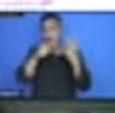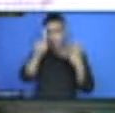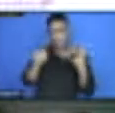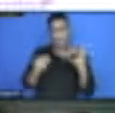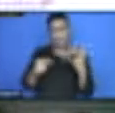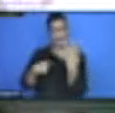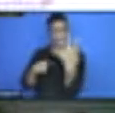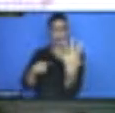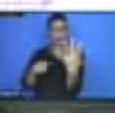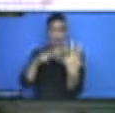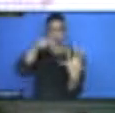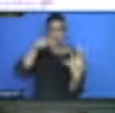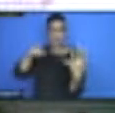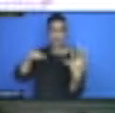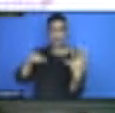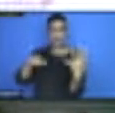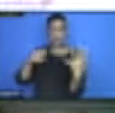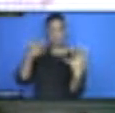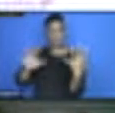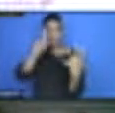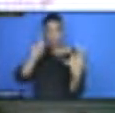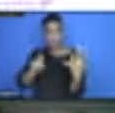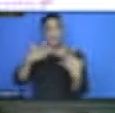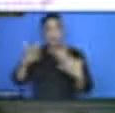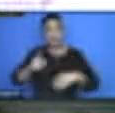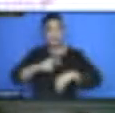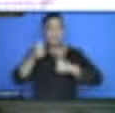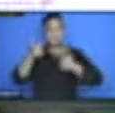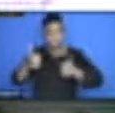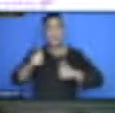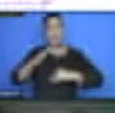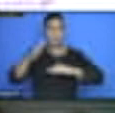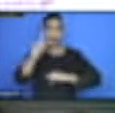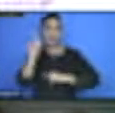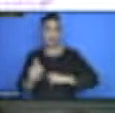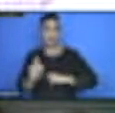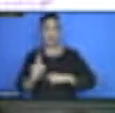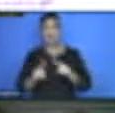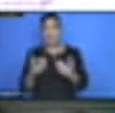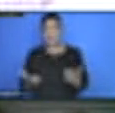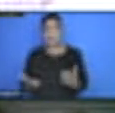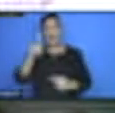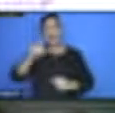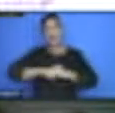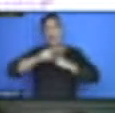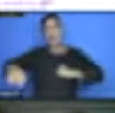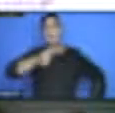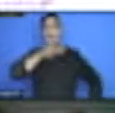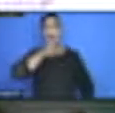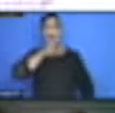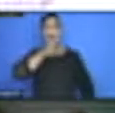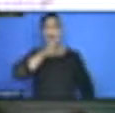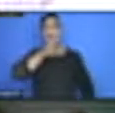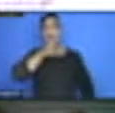start with those and then we'll see if we can take more. So right at the back, please be as brief as possible. Our panelists have been extremely